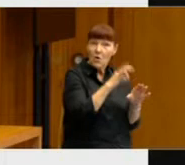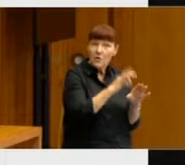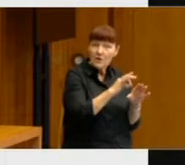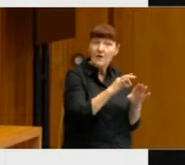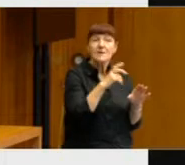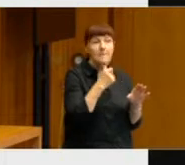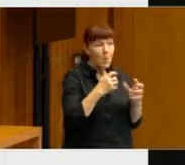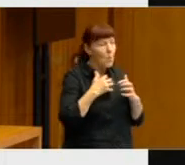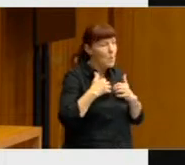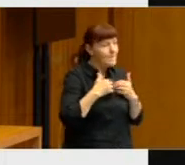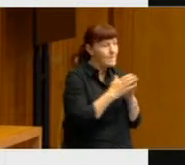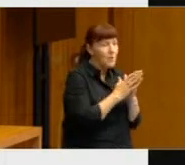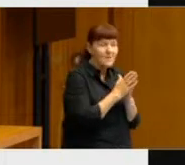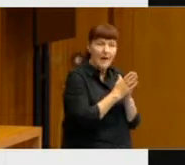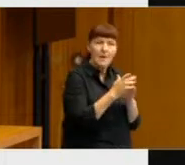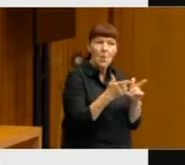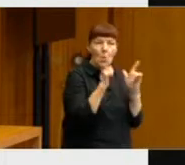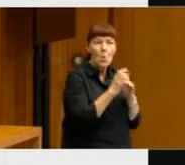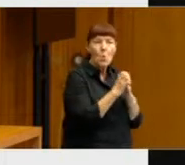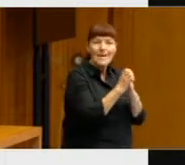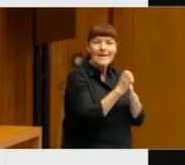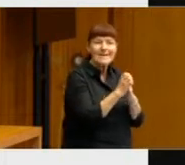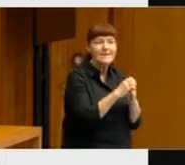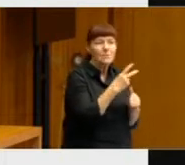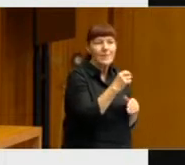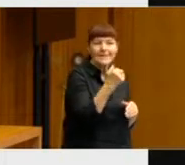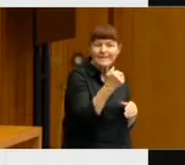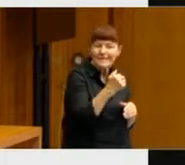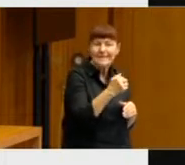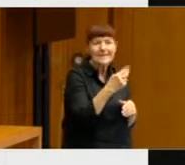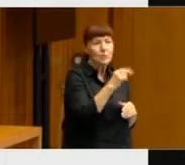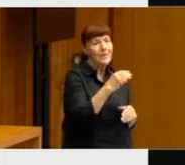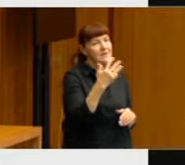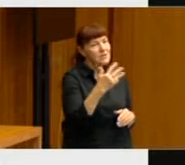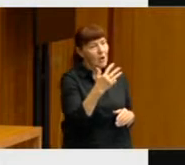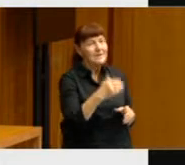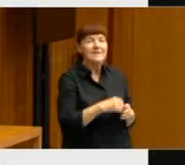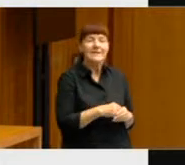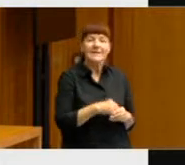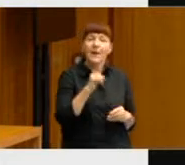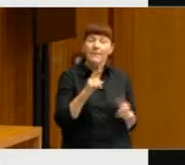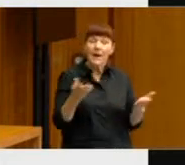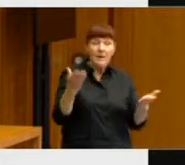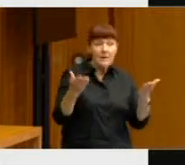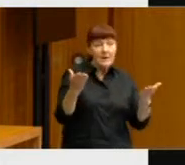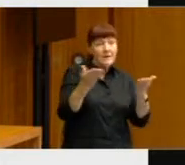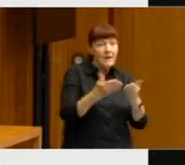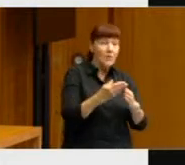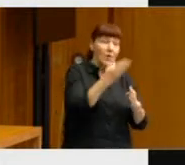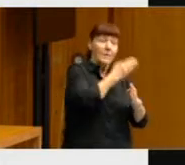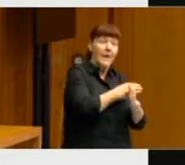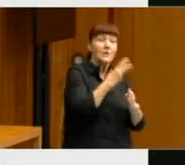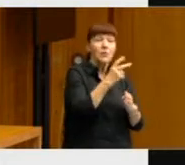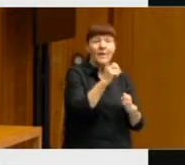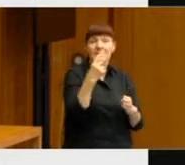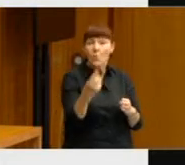more motivated by leadership, certainly in 16 and 19 than Labour voters. But again, comparatively, if you go back to 2001,